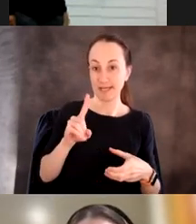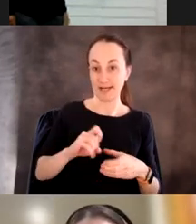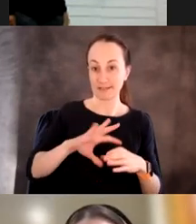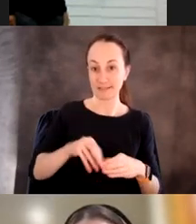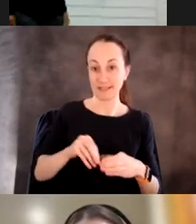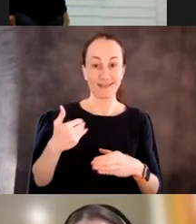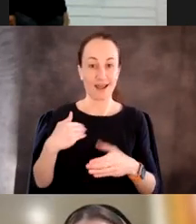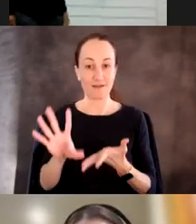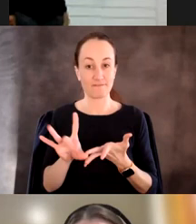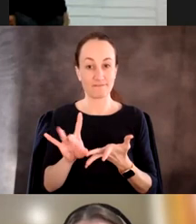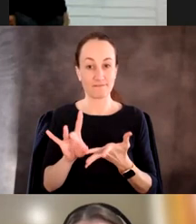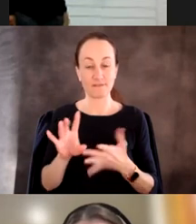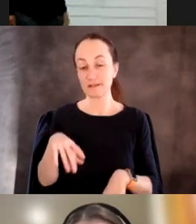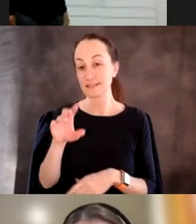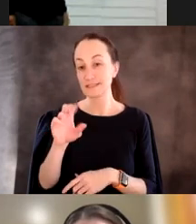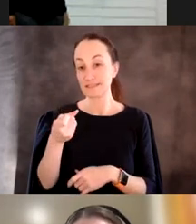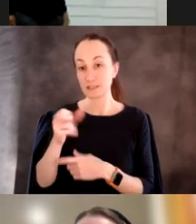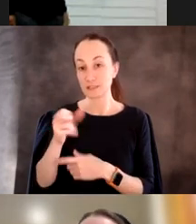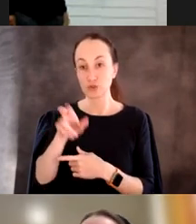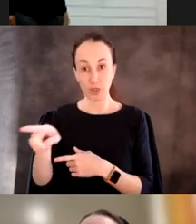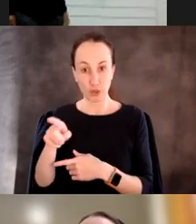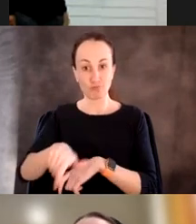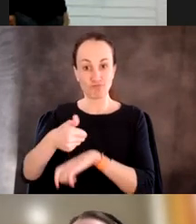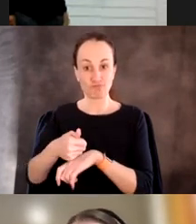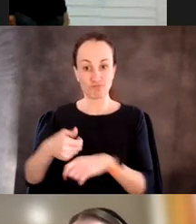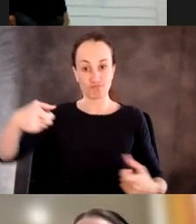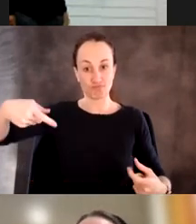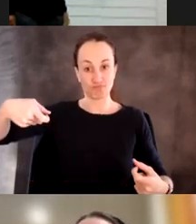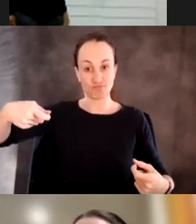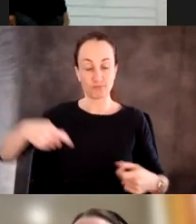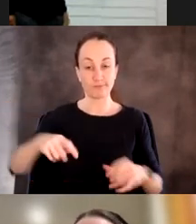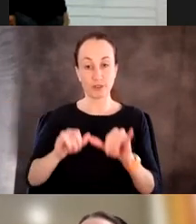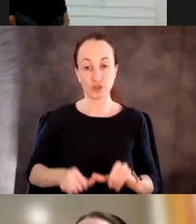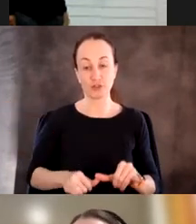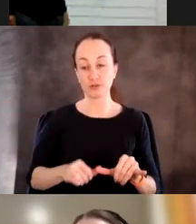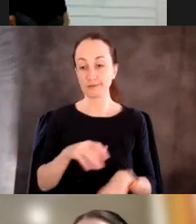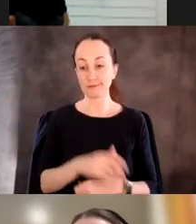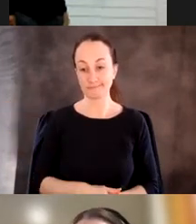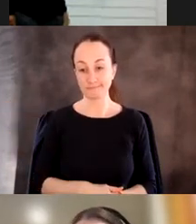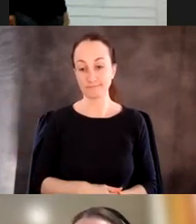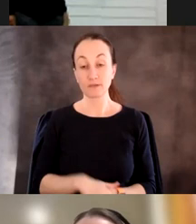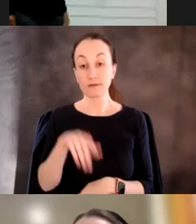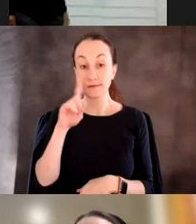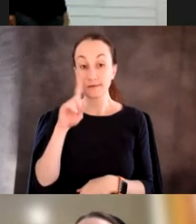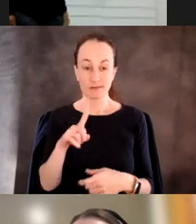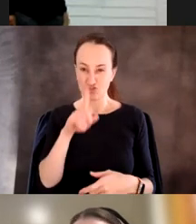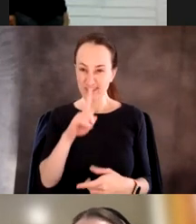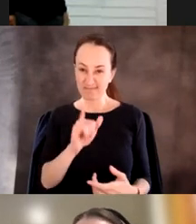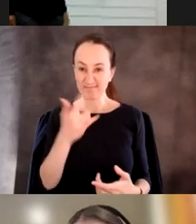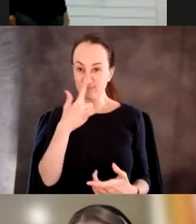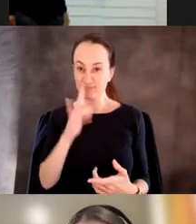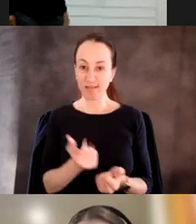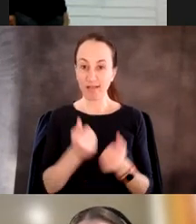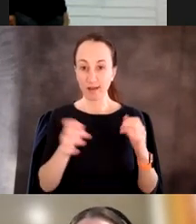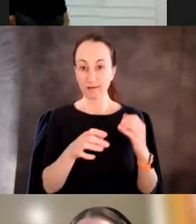that you've engineered. And fundamentally, this is like a lot of tubes and equipment, but like fundamentally